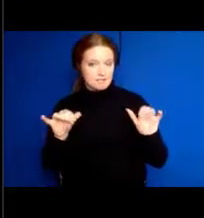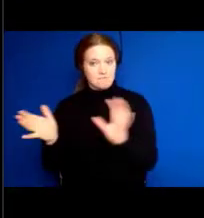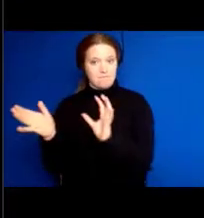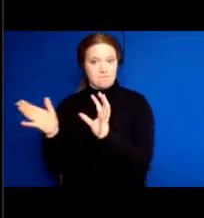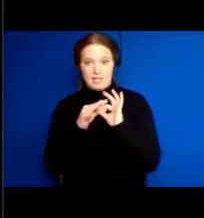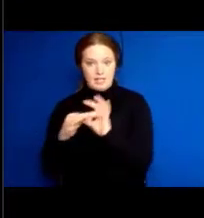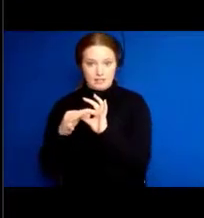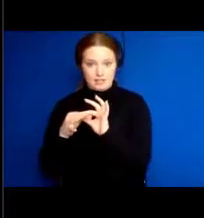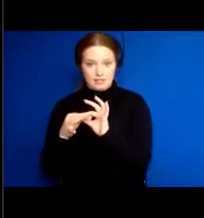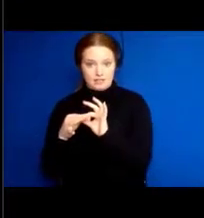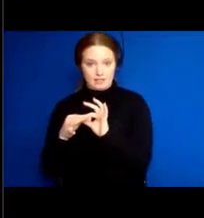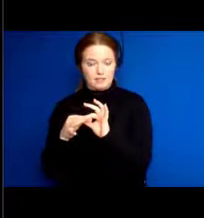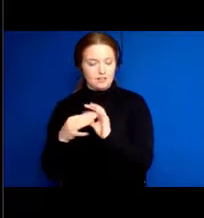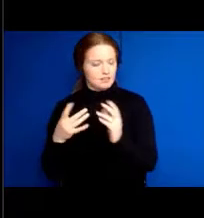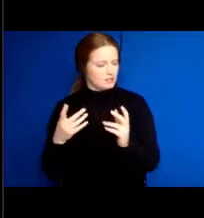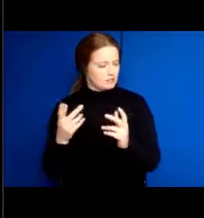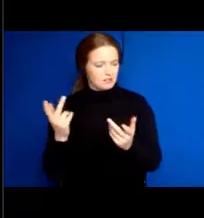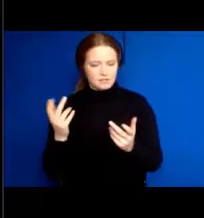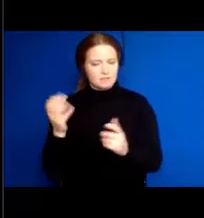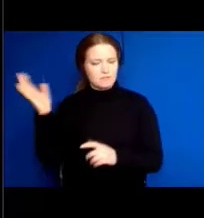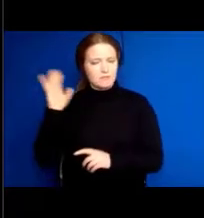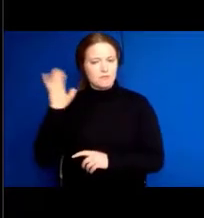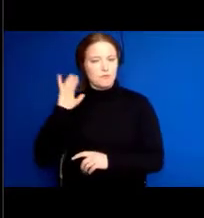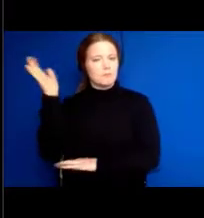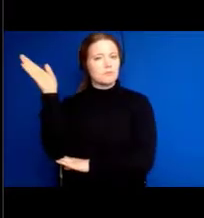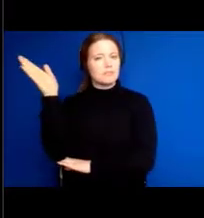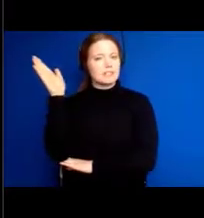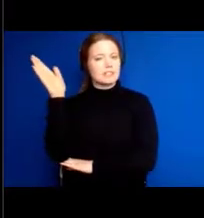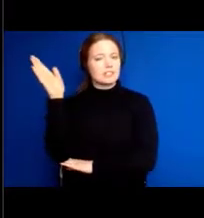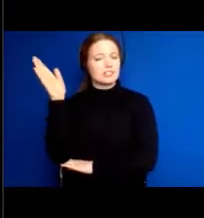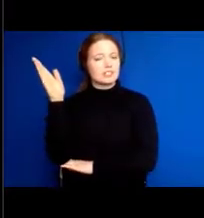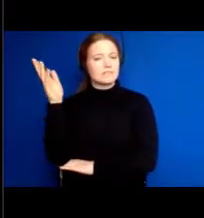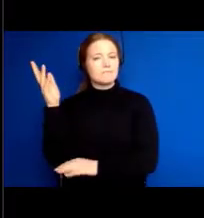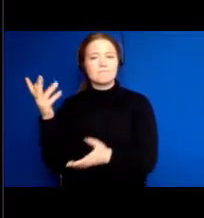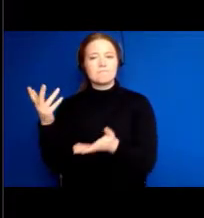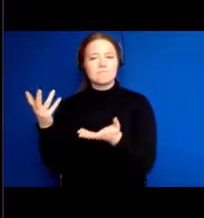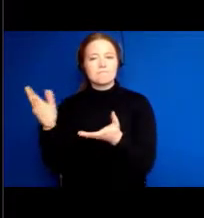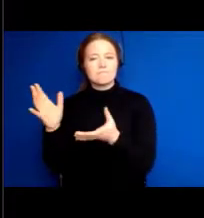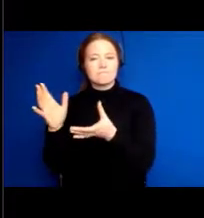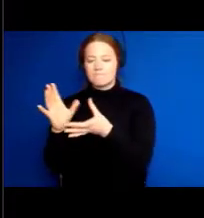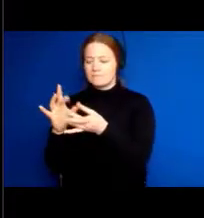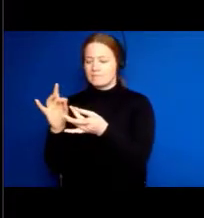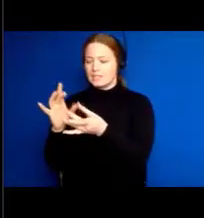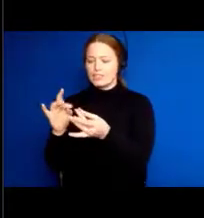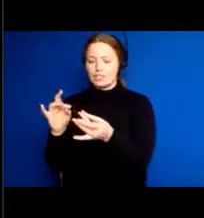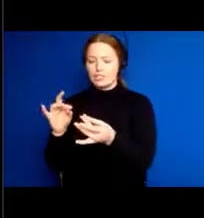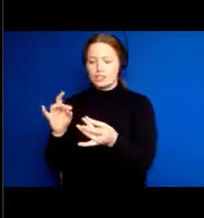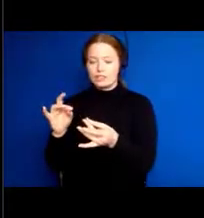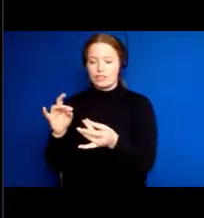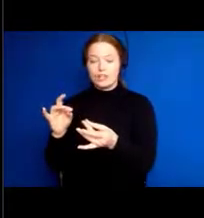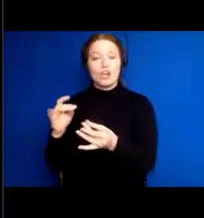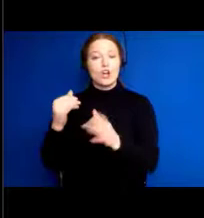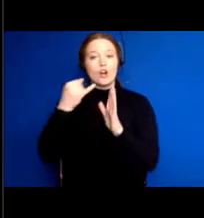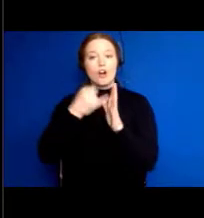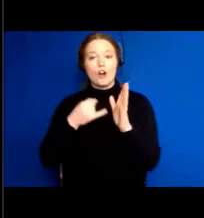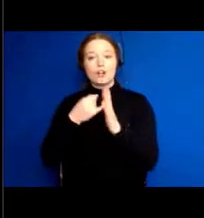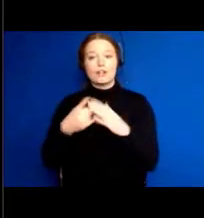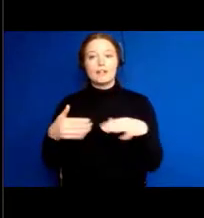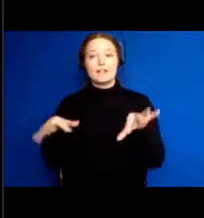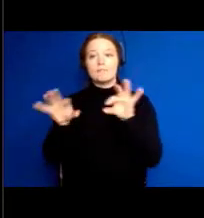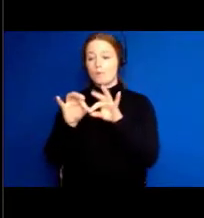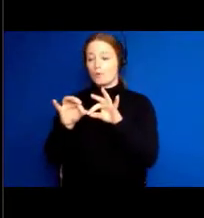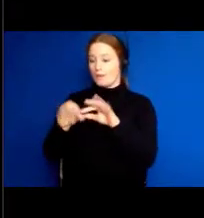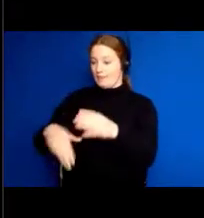or maybe it was Susan or both of them, that it's not the just the product of art. It's the